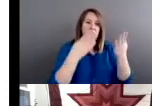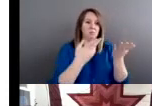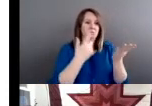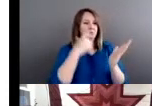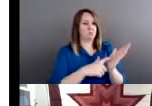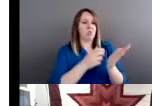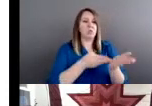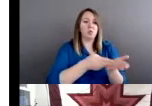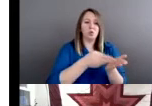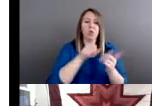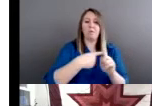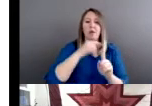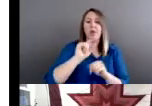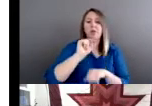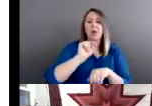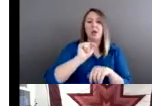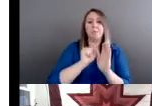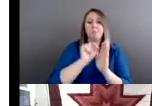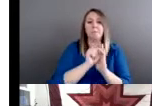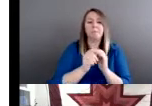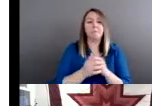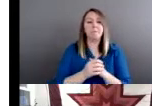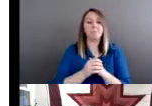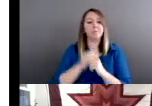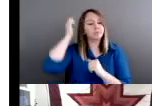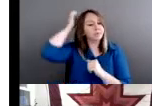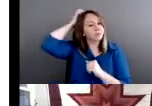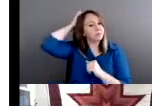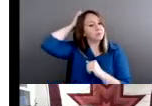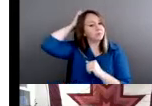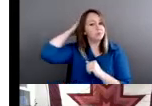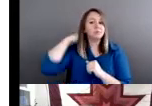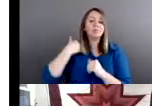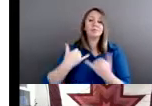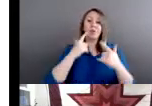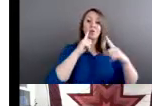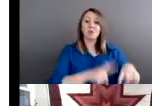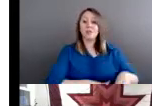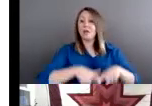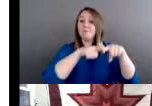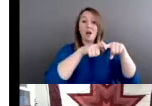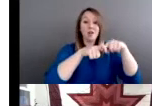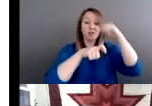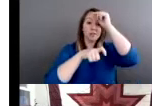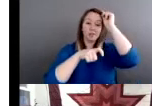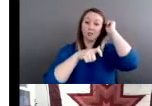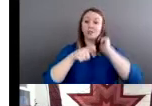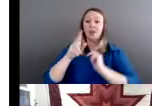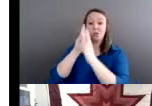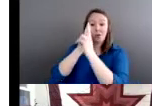Now, I want to take a pause here to do some honoring because one of the things that